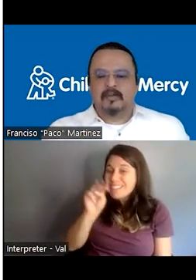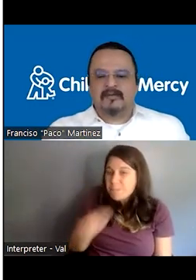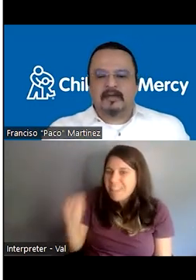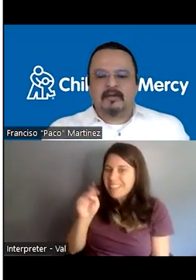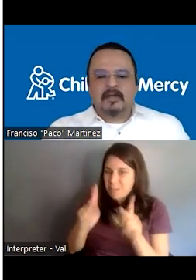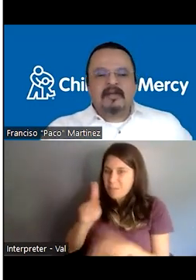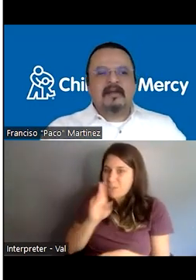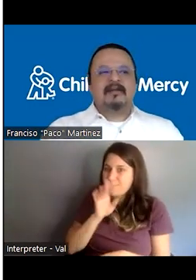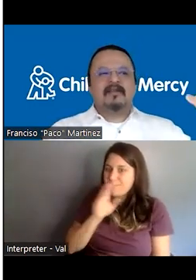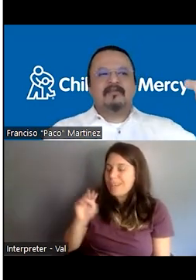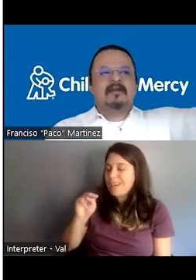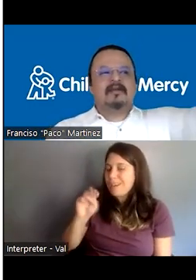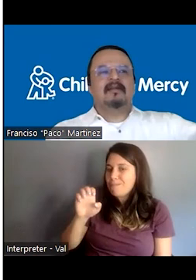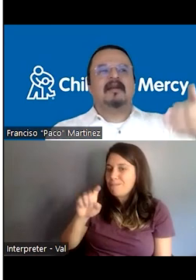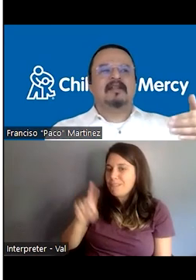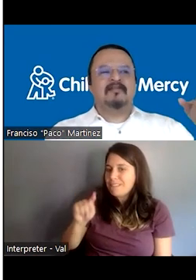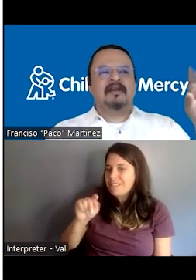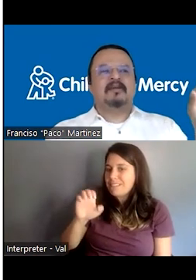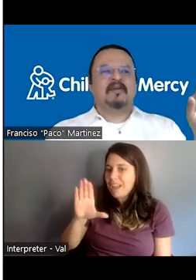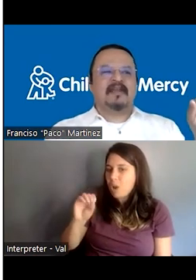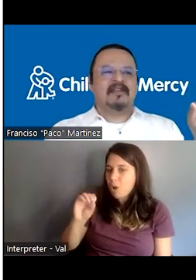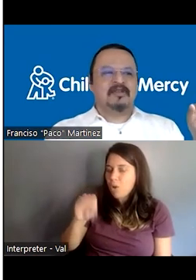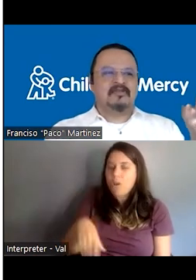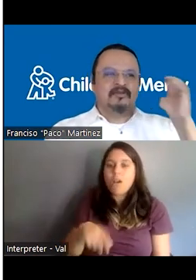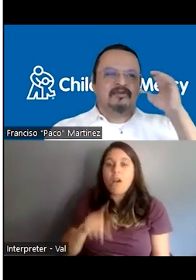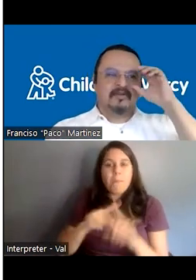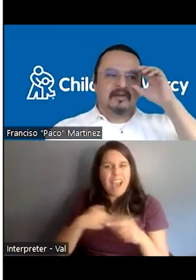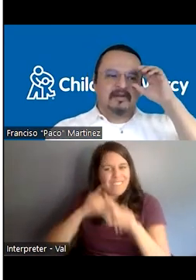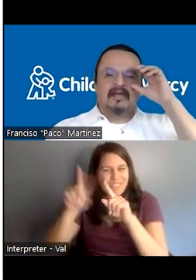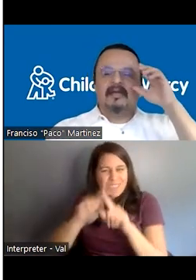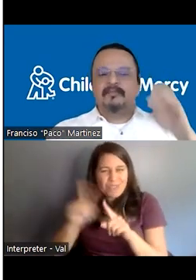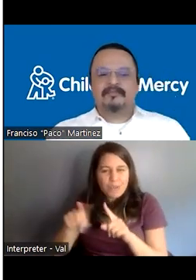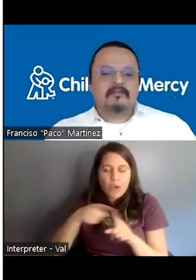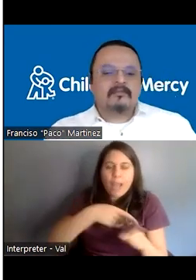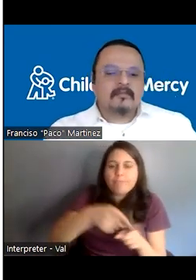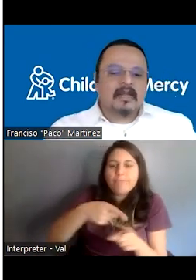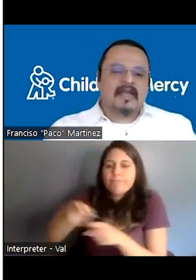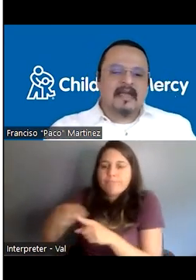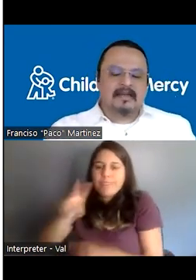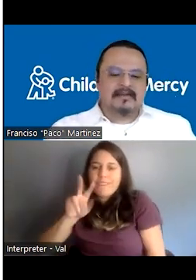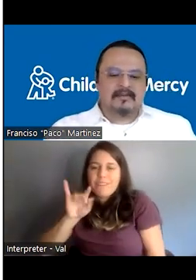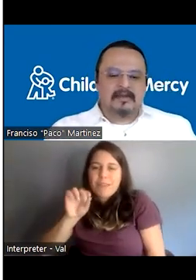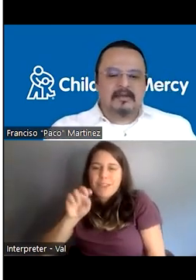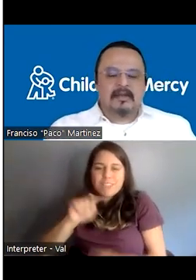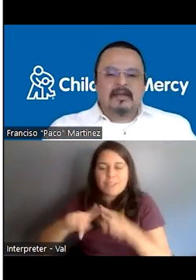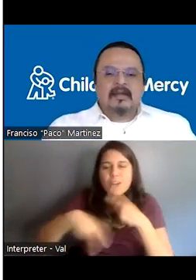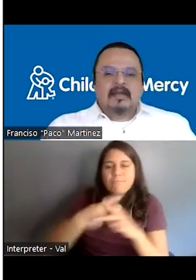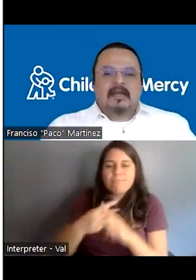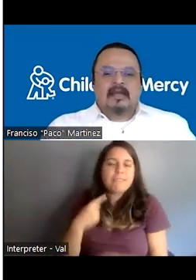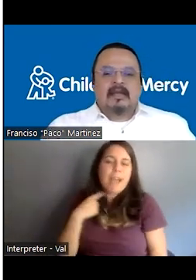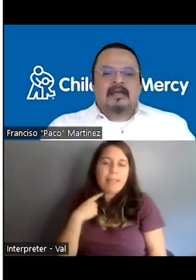of, of Mixteco. But there are different, there are different variations or different, uh, dialects of it.